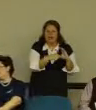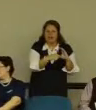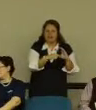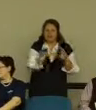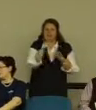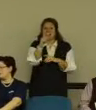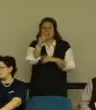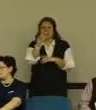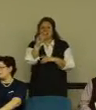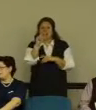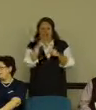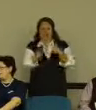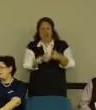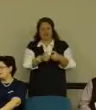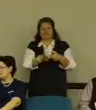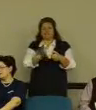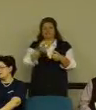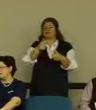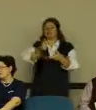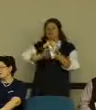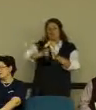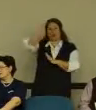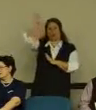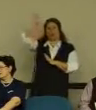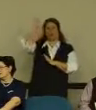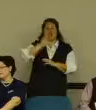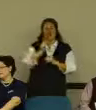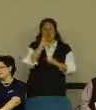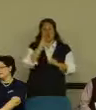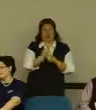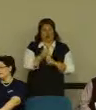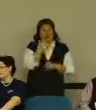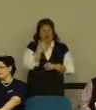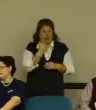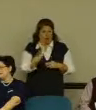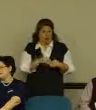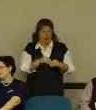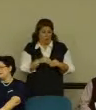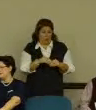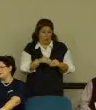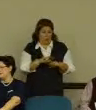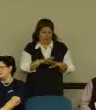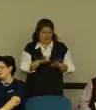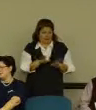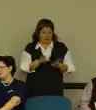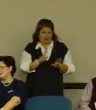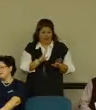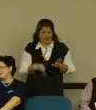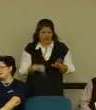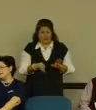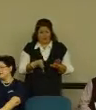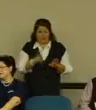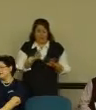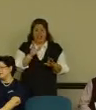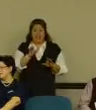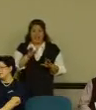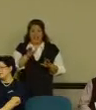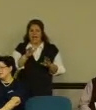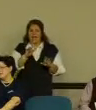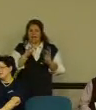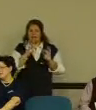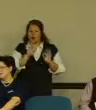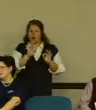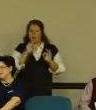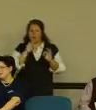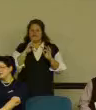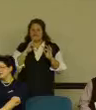texting is up. No one uses phones anymore. And I think that's a great thing for universal design and